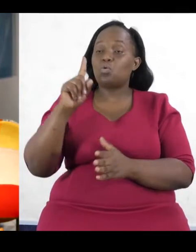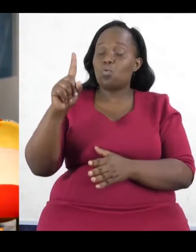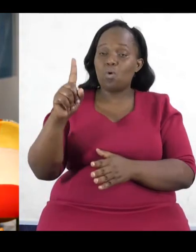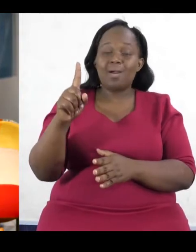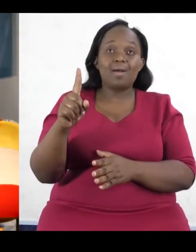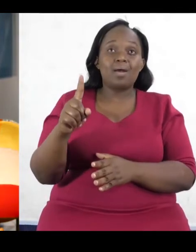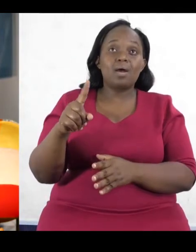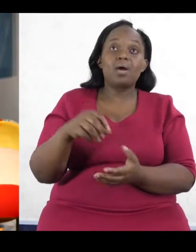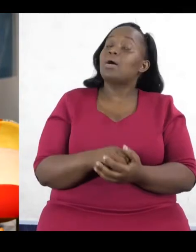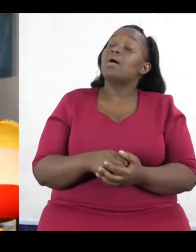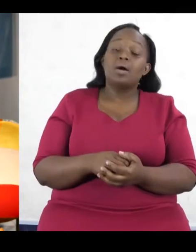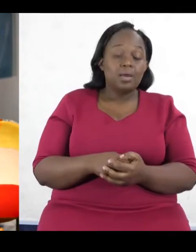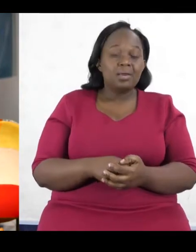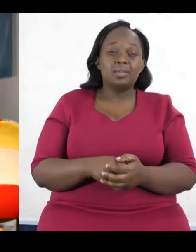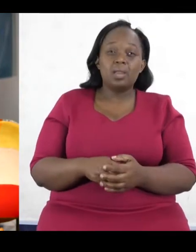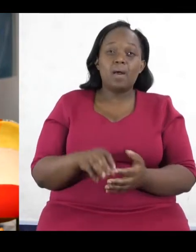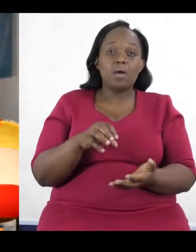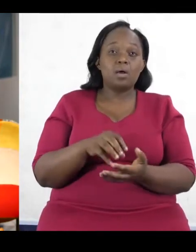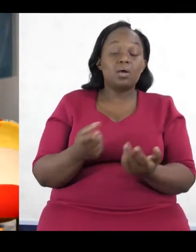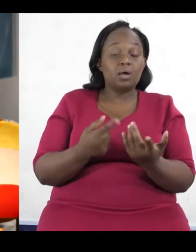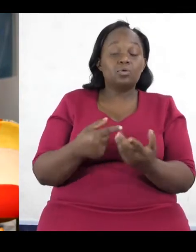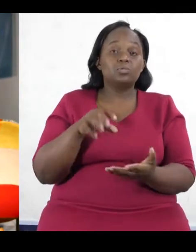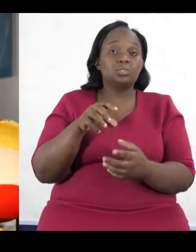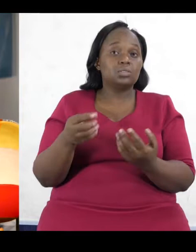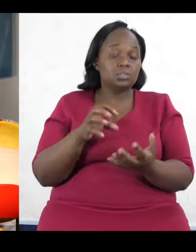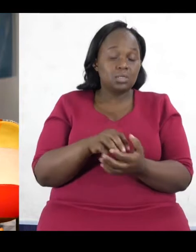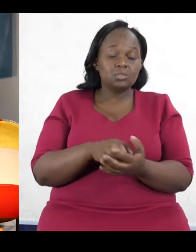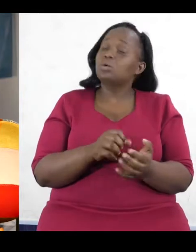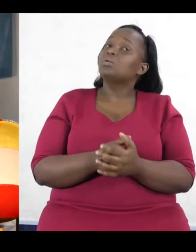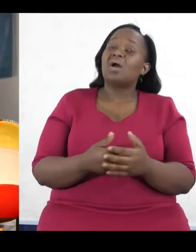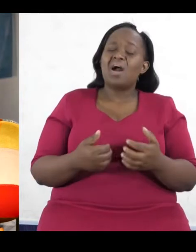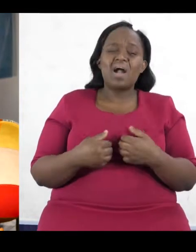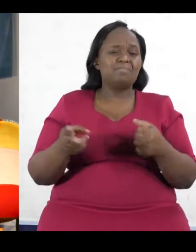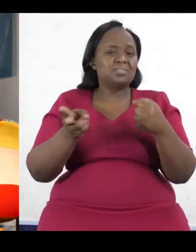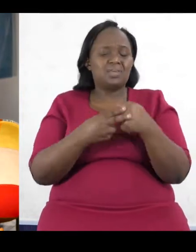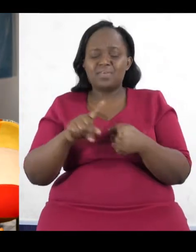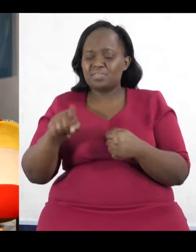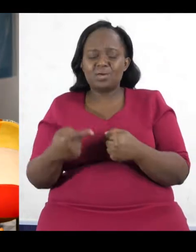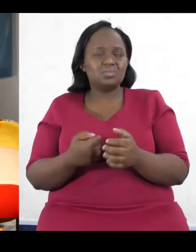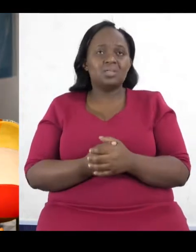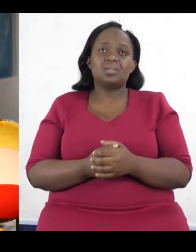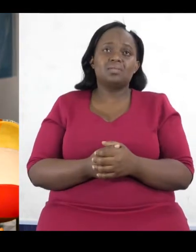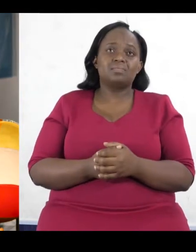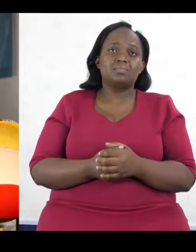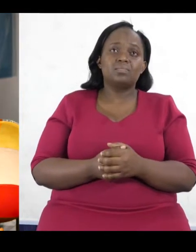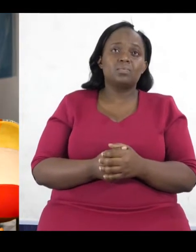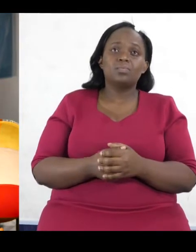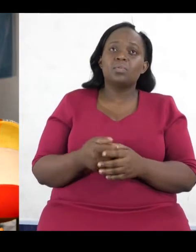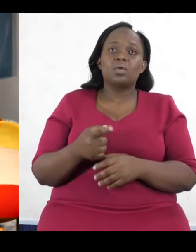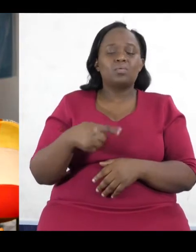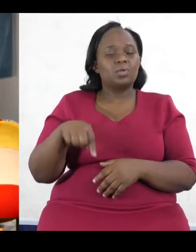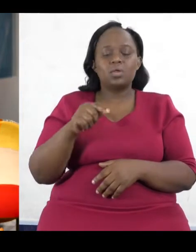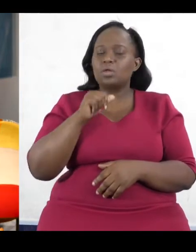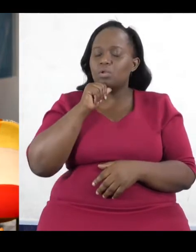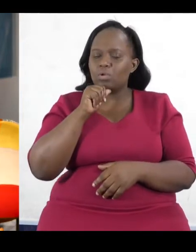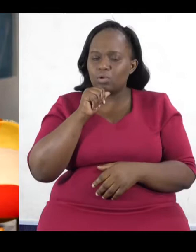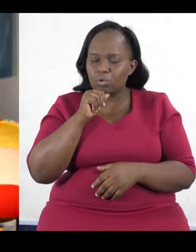stations that are, I don't know, there are 7,000 polling stations in the country? You know, stuff like that. You're really not able to afford that. And therefore, we end